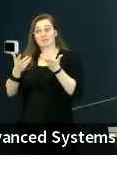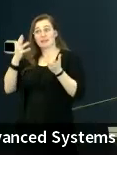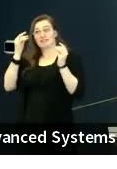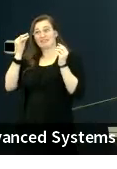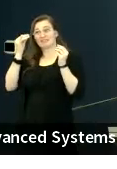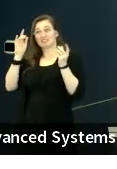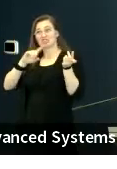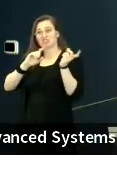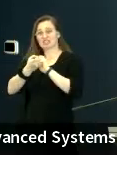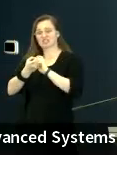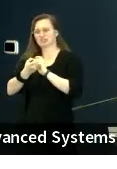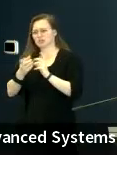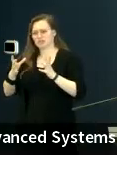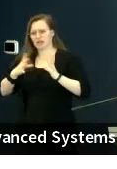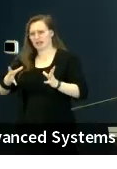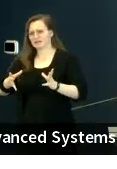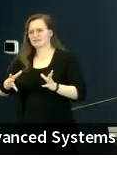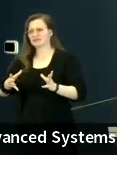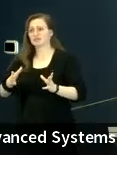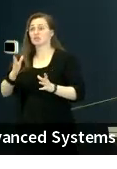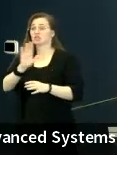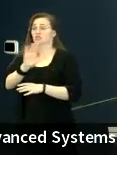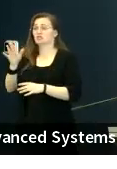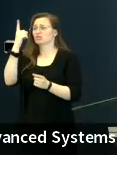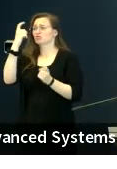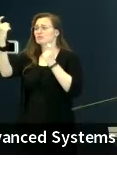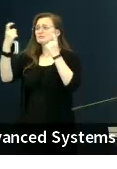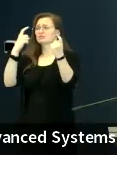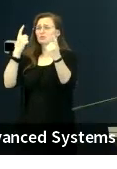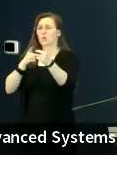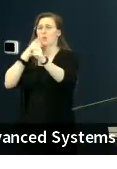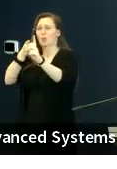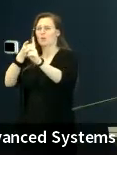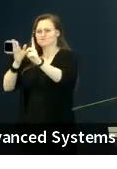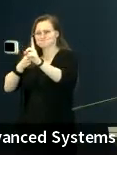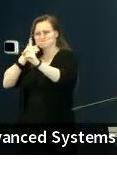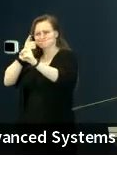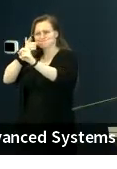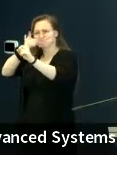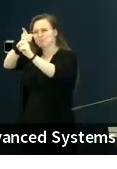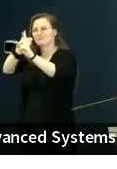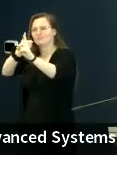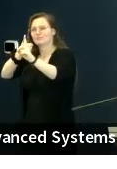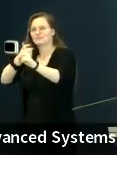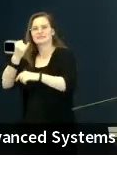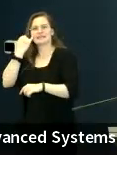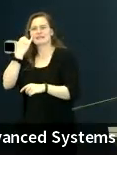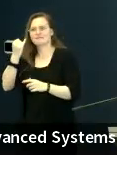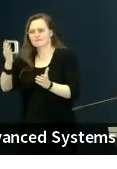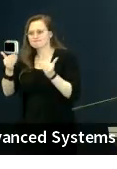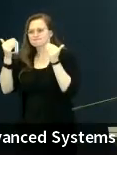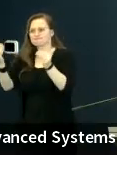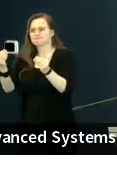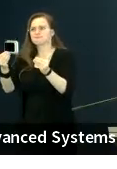And certainly don't be afraid to follow your dreams. Great things only happen when people stand up for what is right